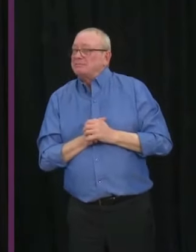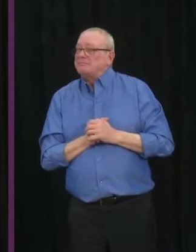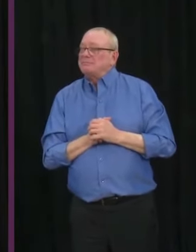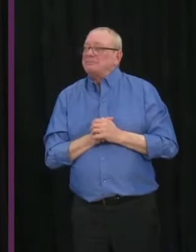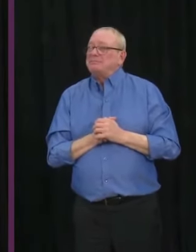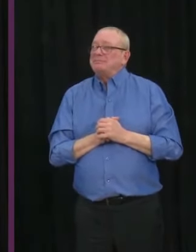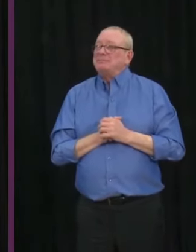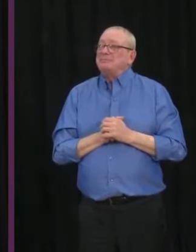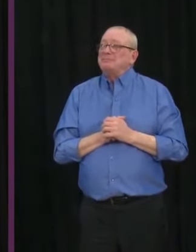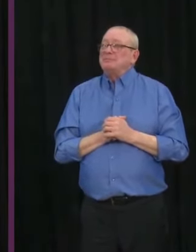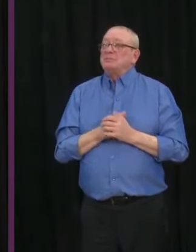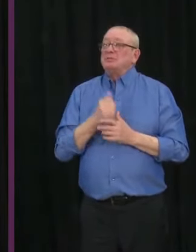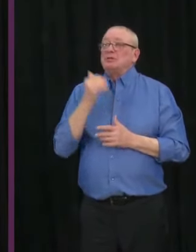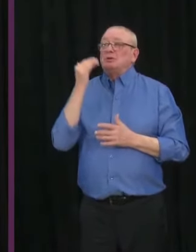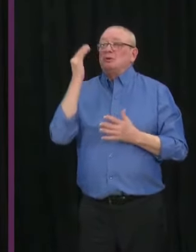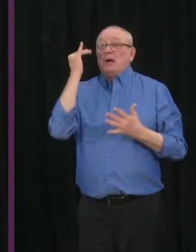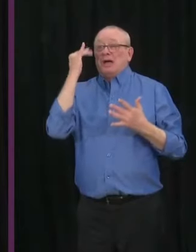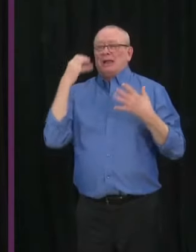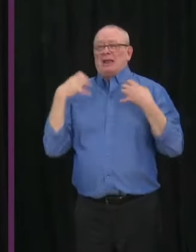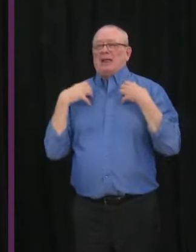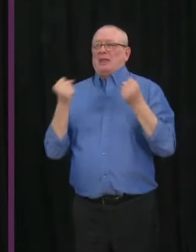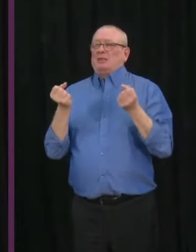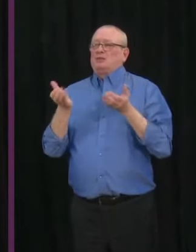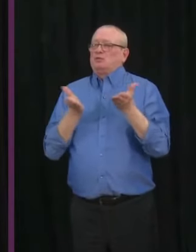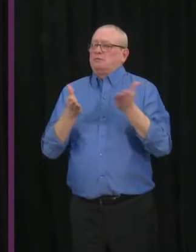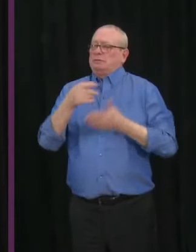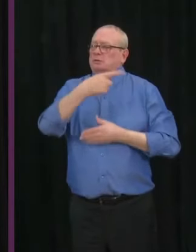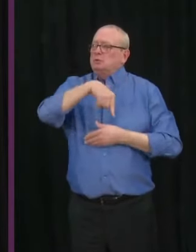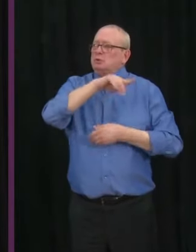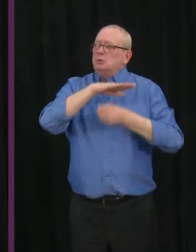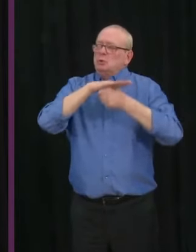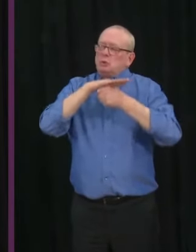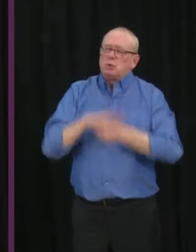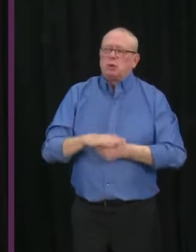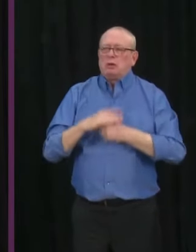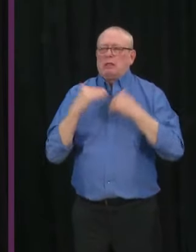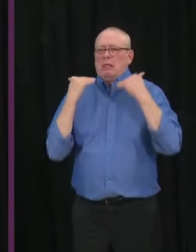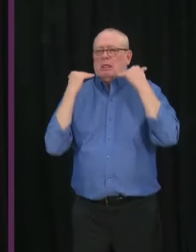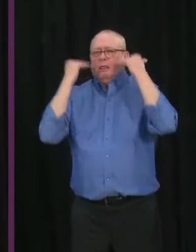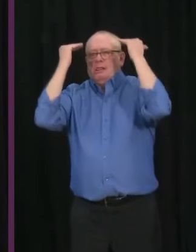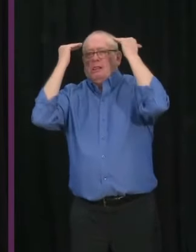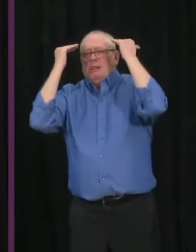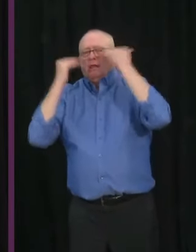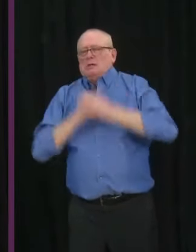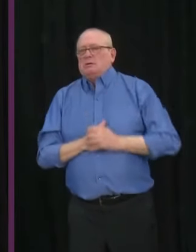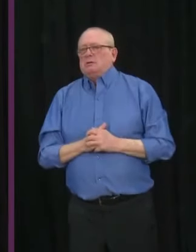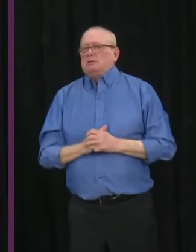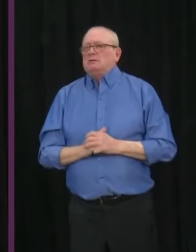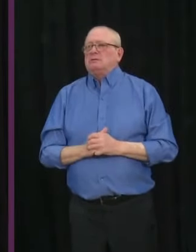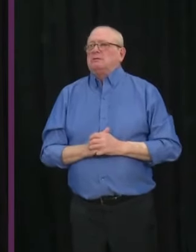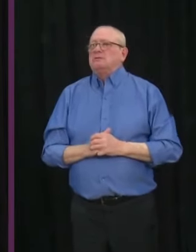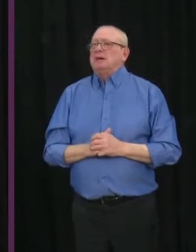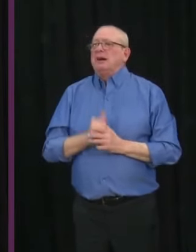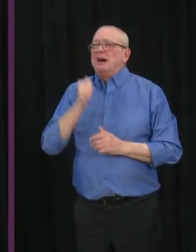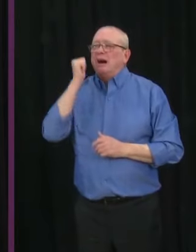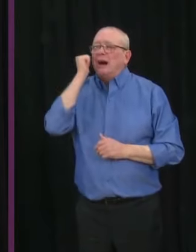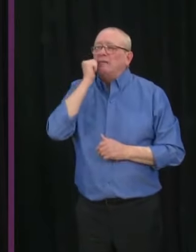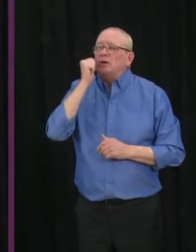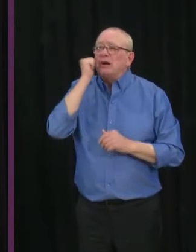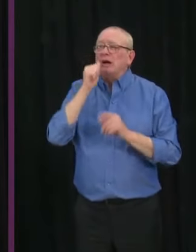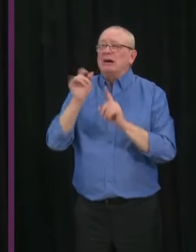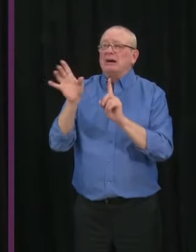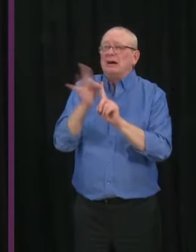on the health system. That is absolutely essential. We need to see reduction in our new case numbers and a reduction in our positivity rate